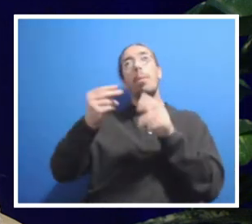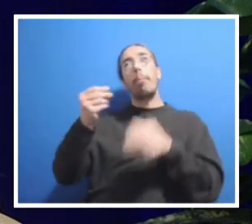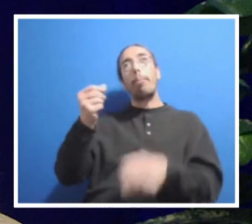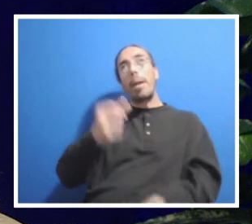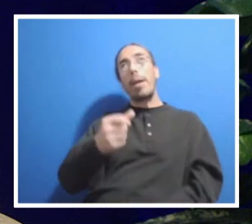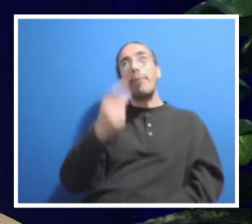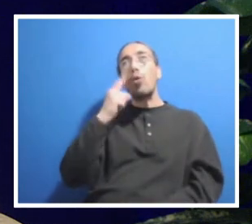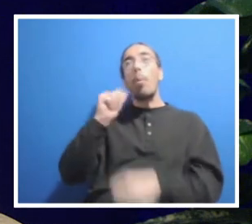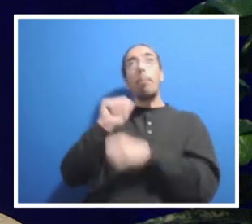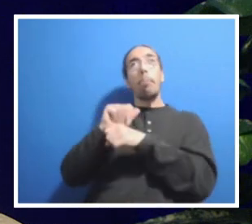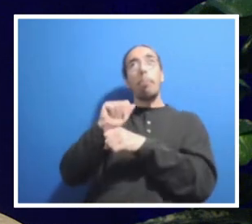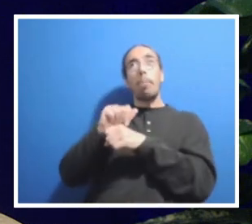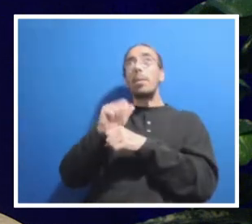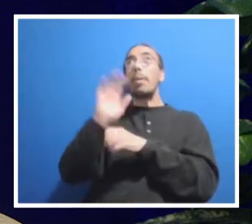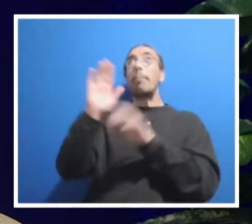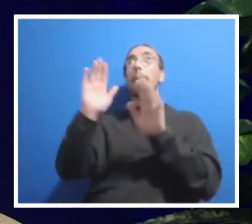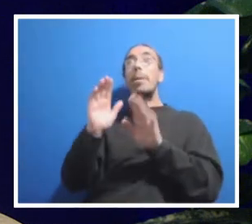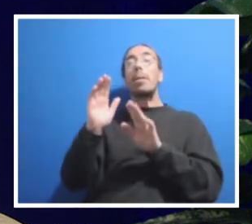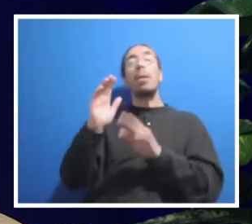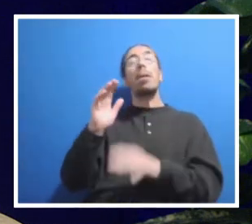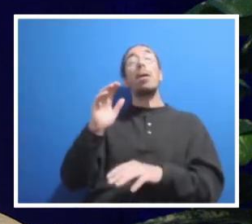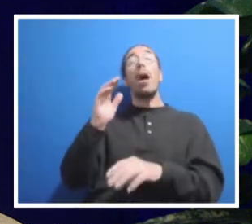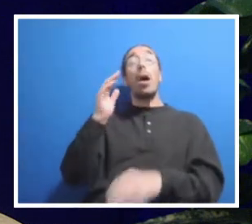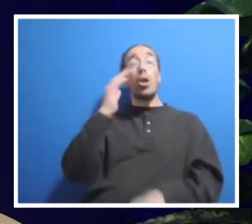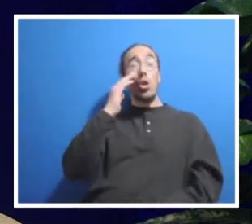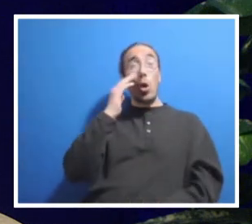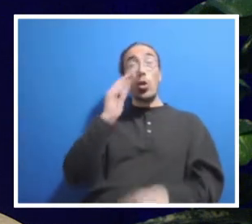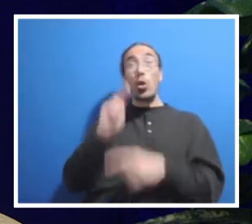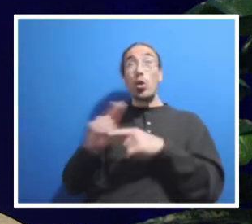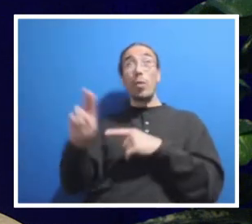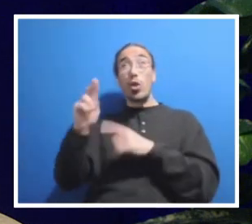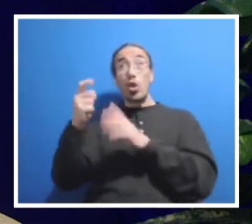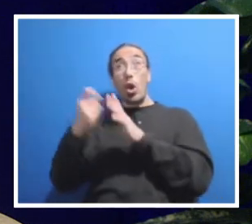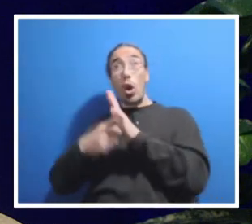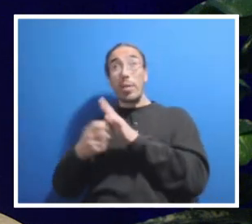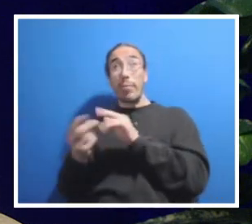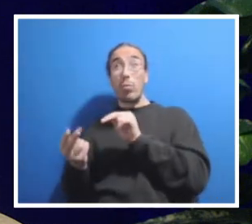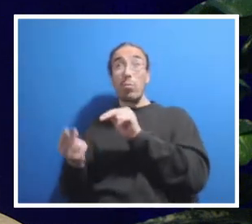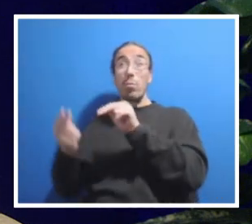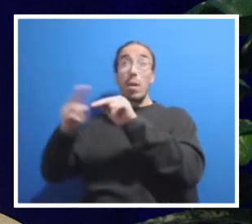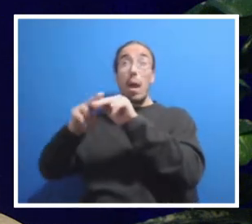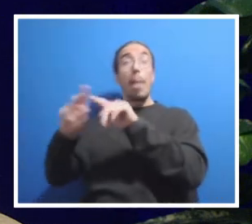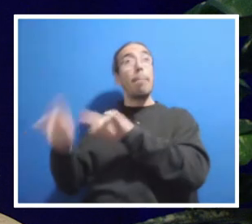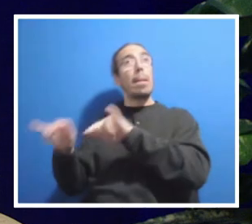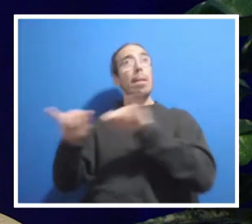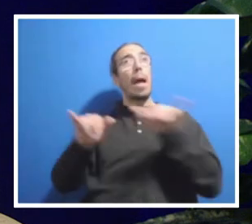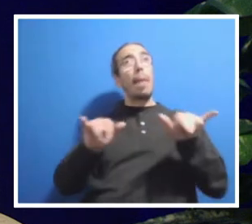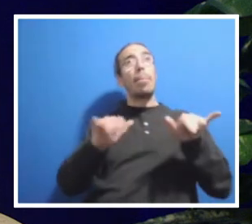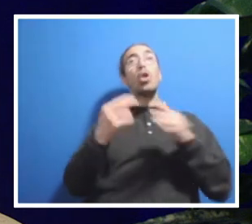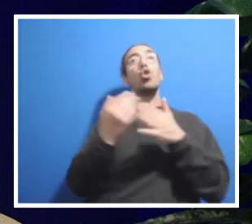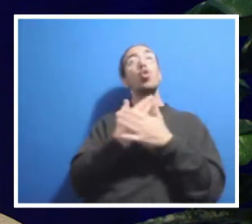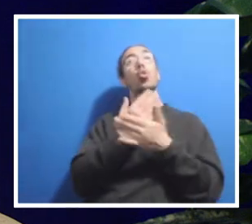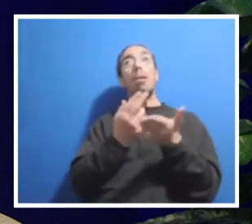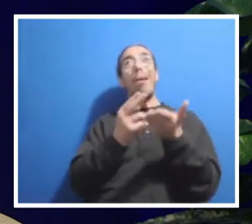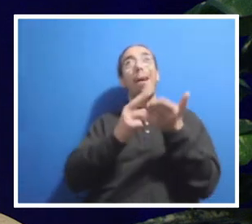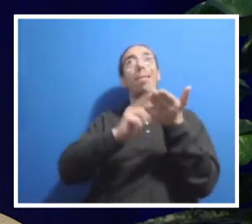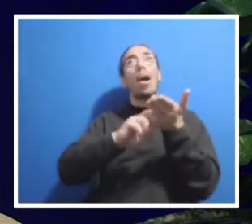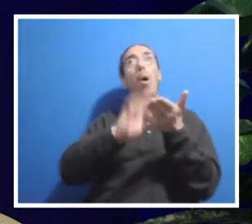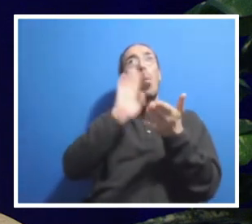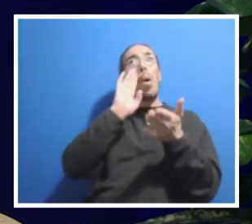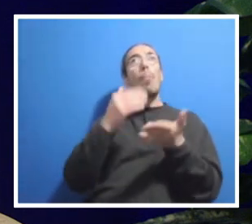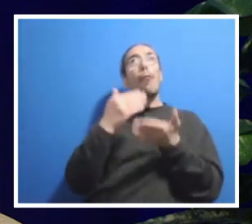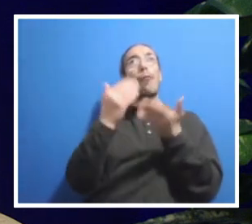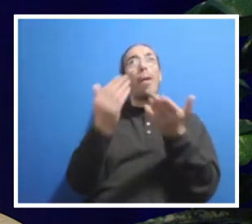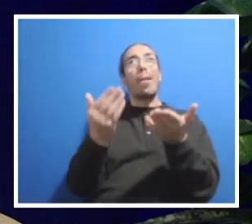amazing because I can tell you the university costs have gone up. But with this new contract, which we think will provide excellent